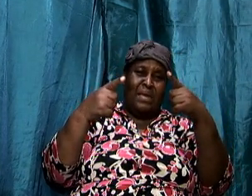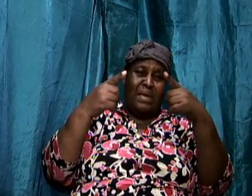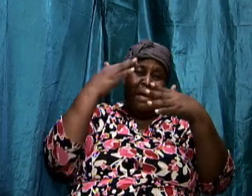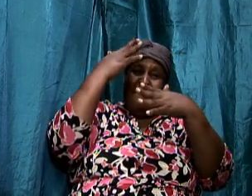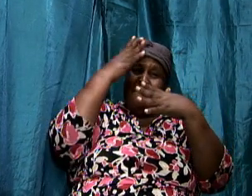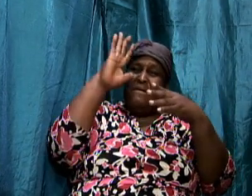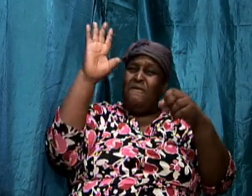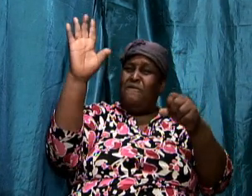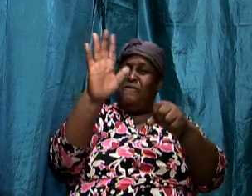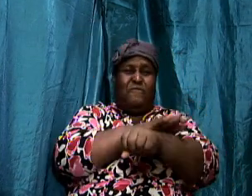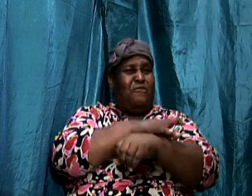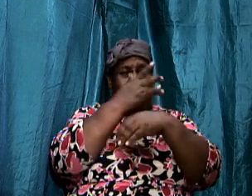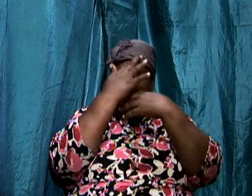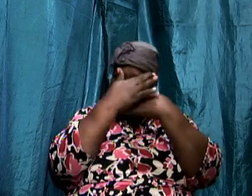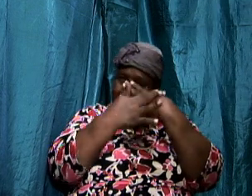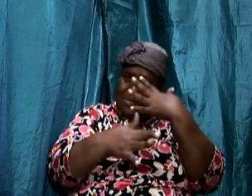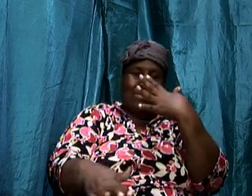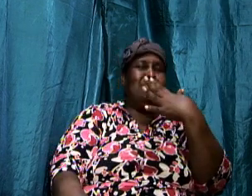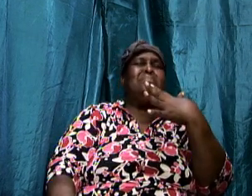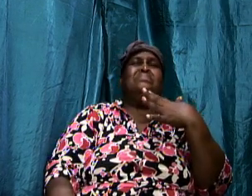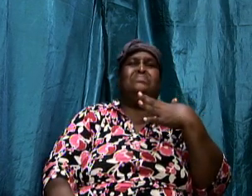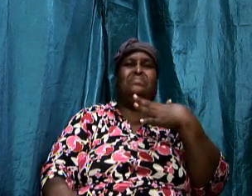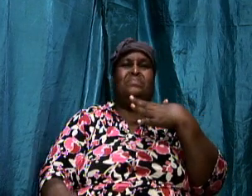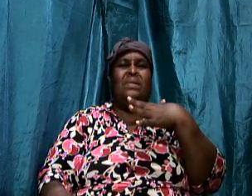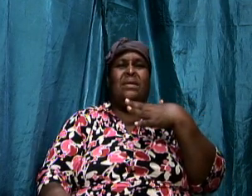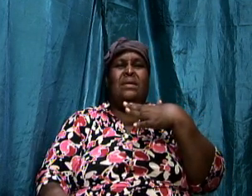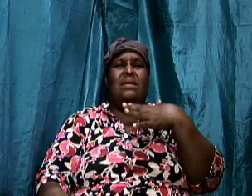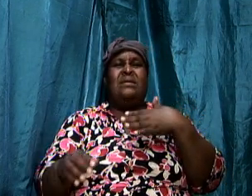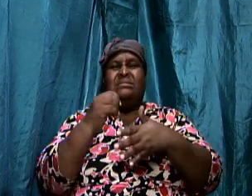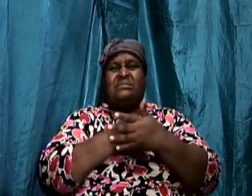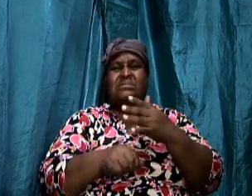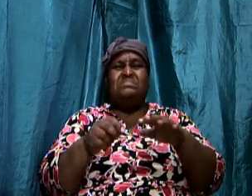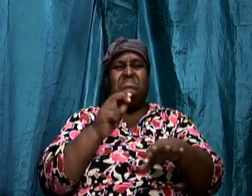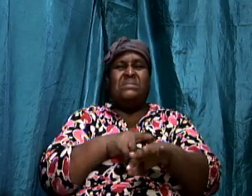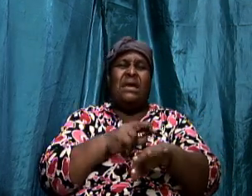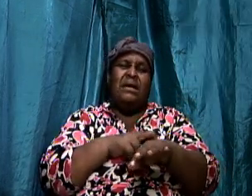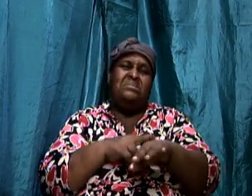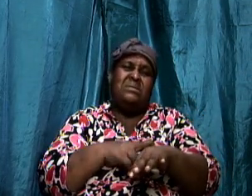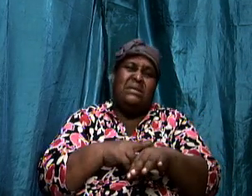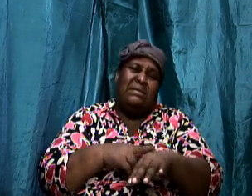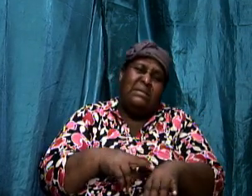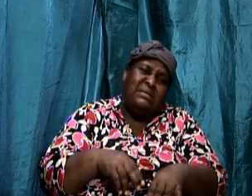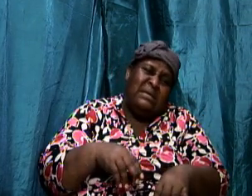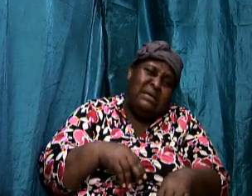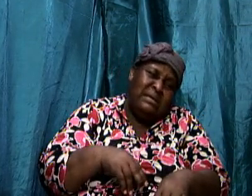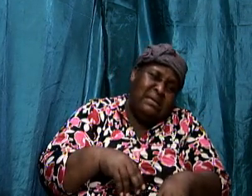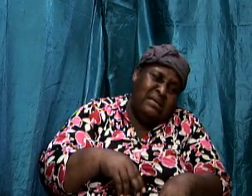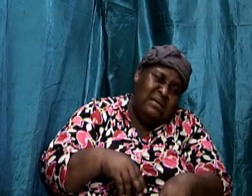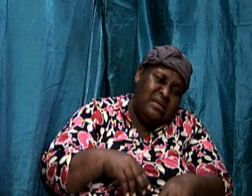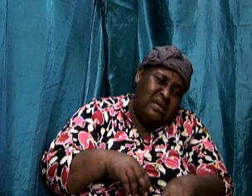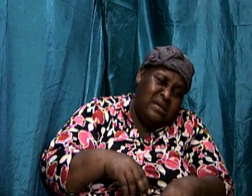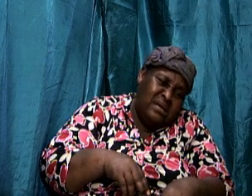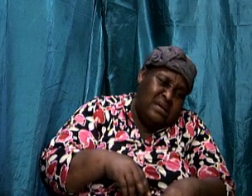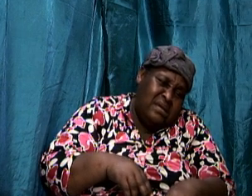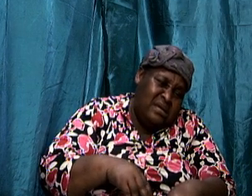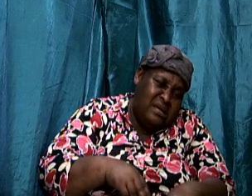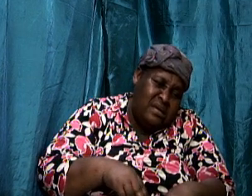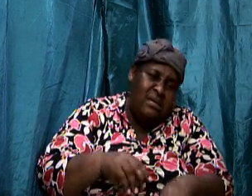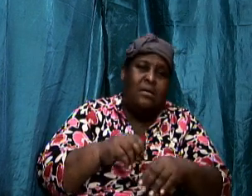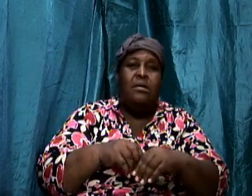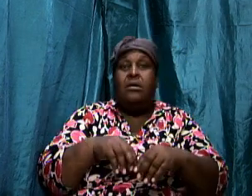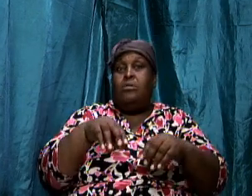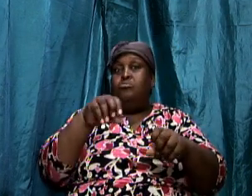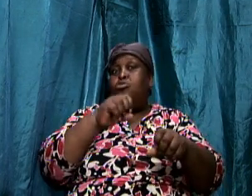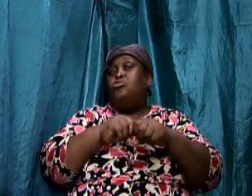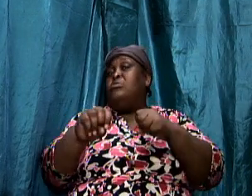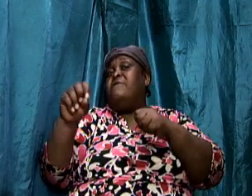and he would be sometimes maimed but very rarely you see them